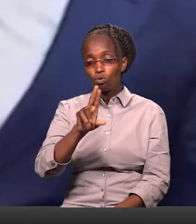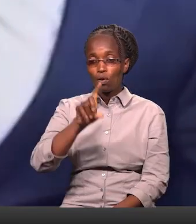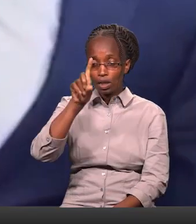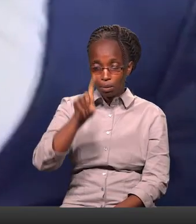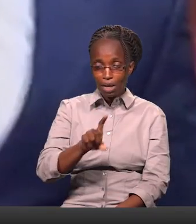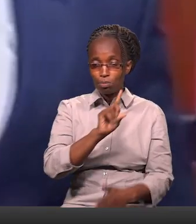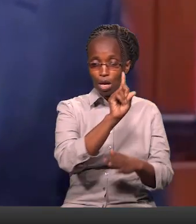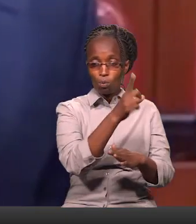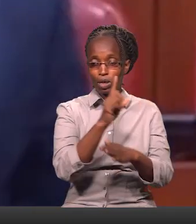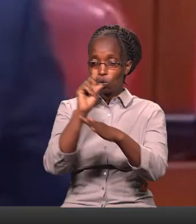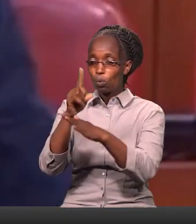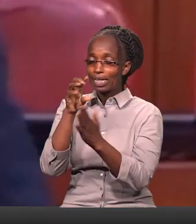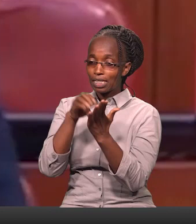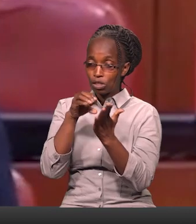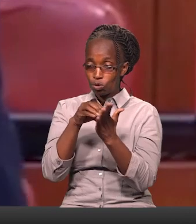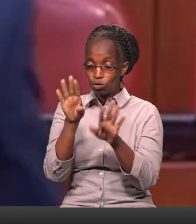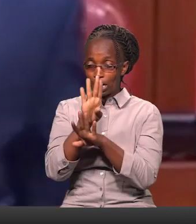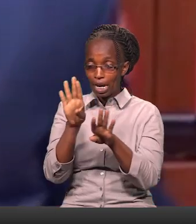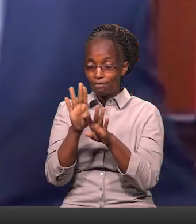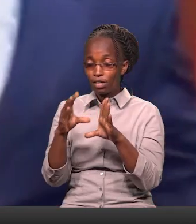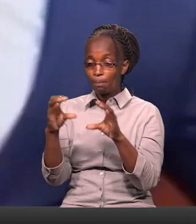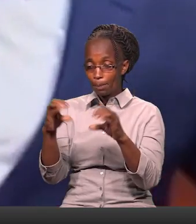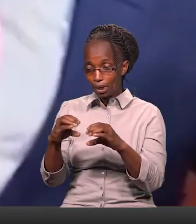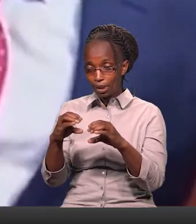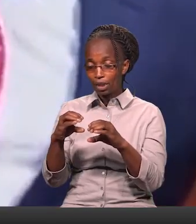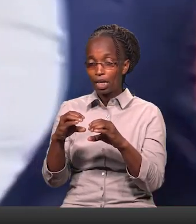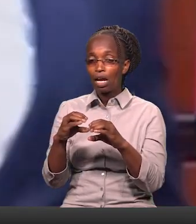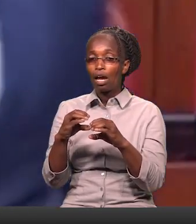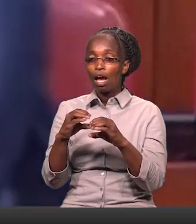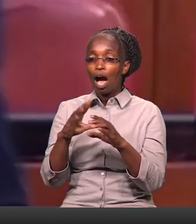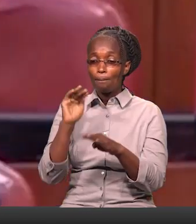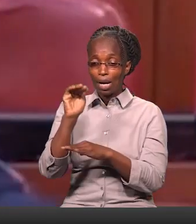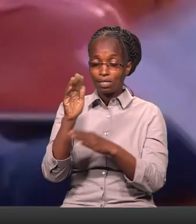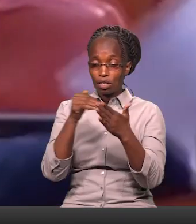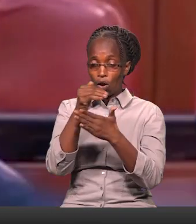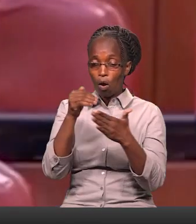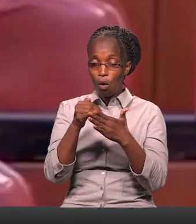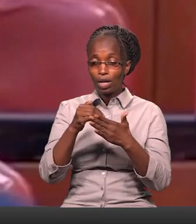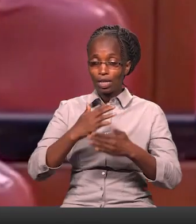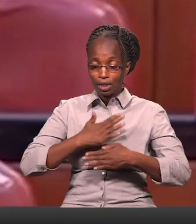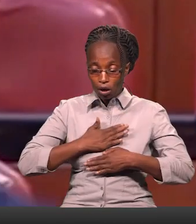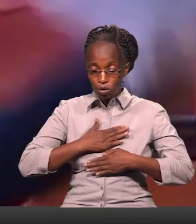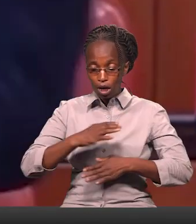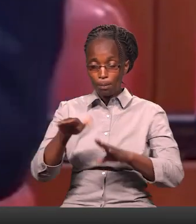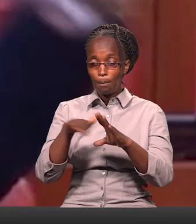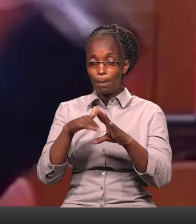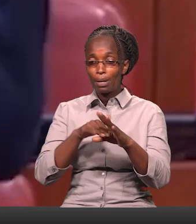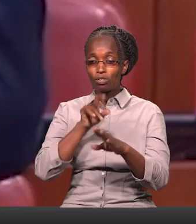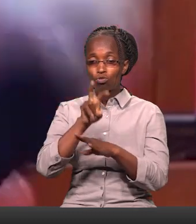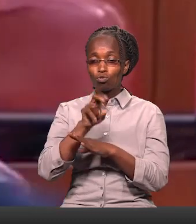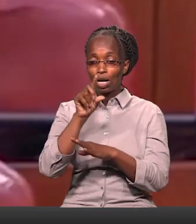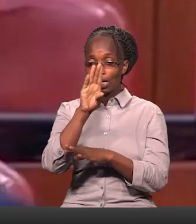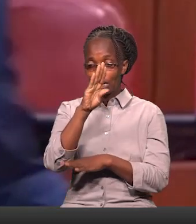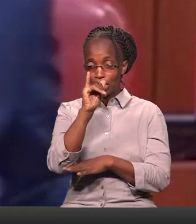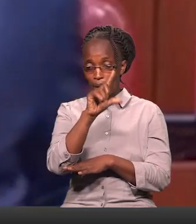it must be a win-win situation to every party It is a give and take I'm calling the horrible members to look at this